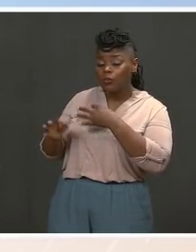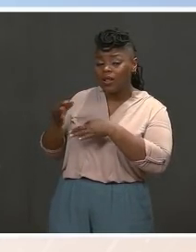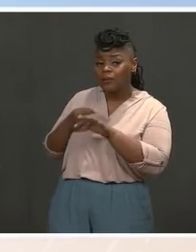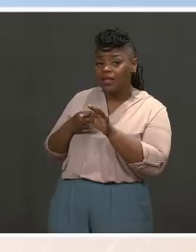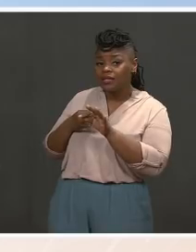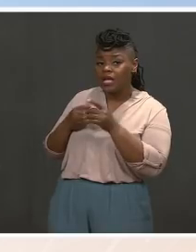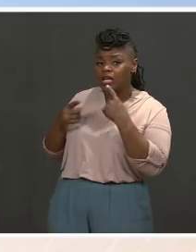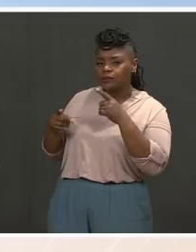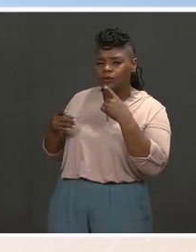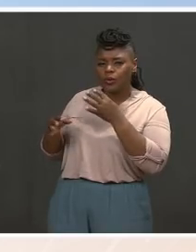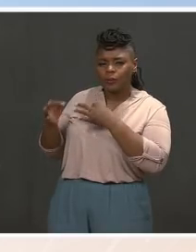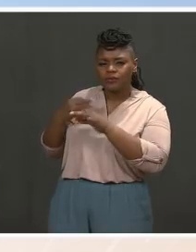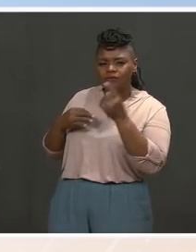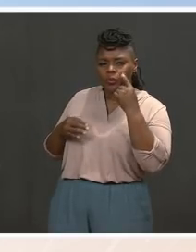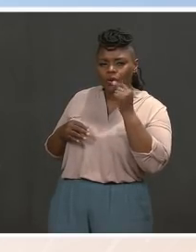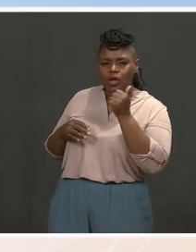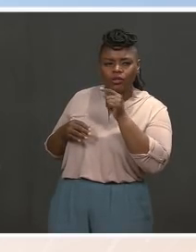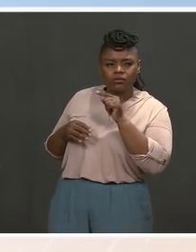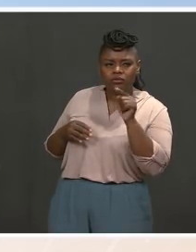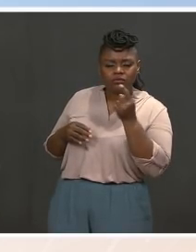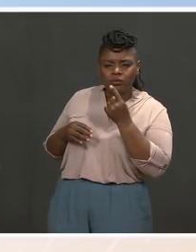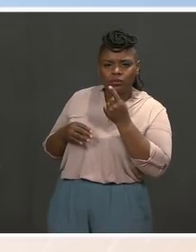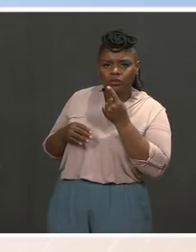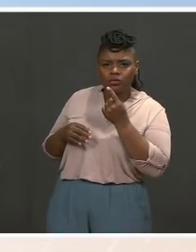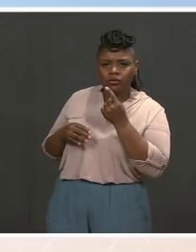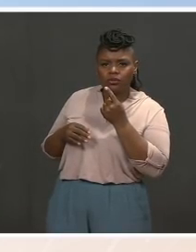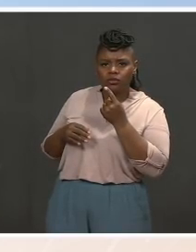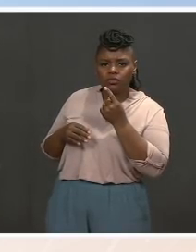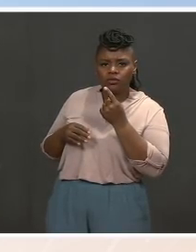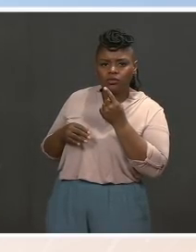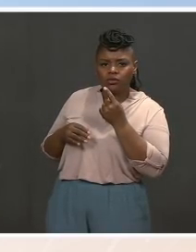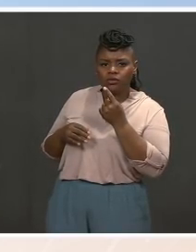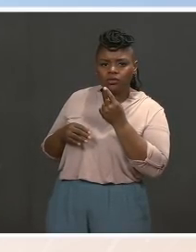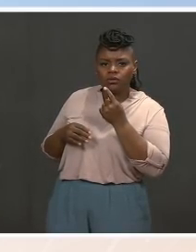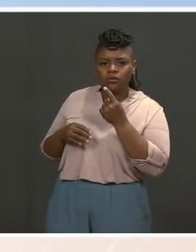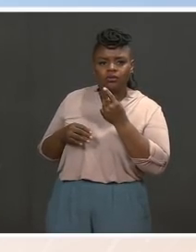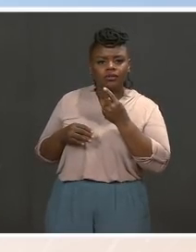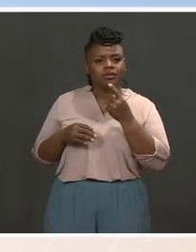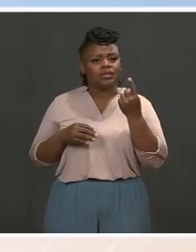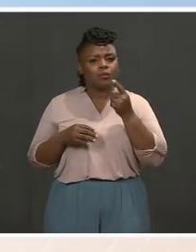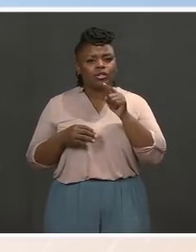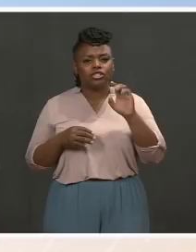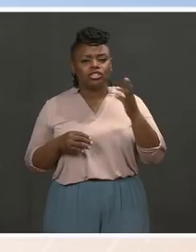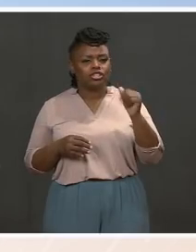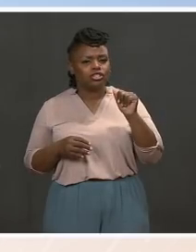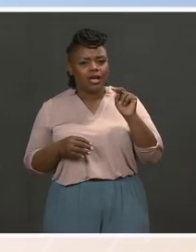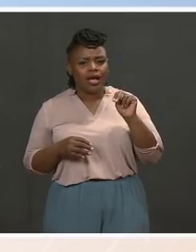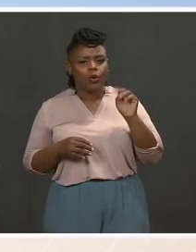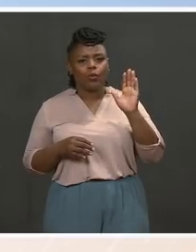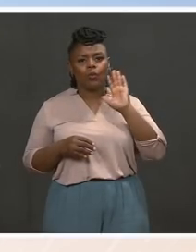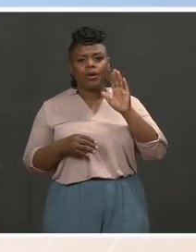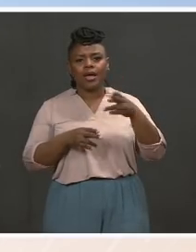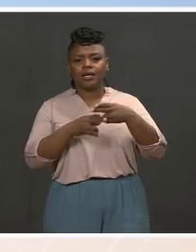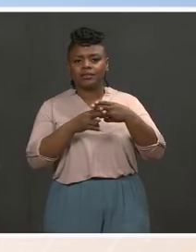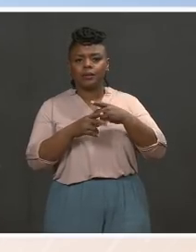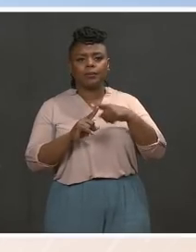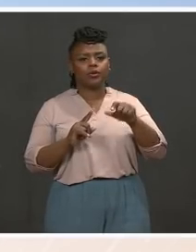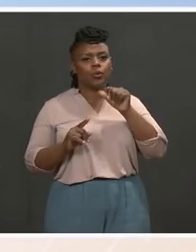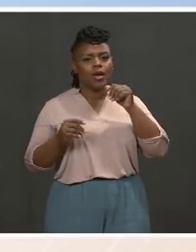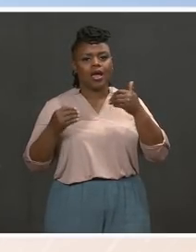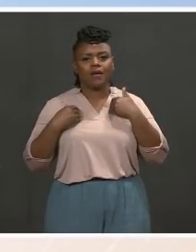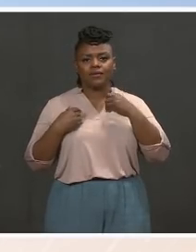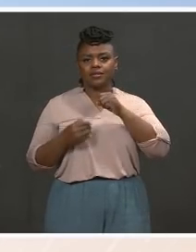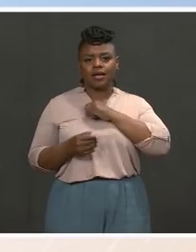not. But Shalanda Young is confirmed. She will be the acting. But I don't have a personnel preview for you on that particular role.